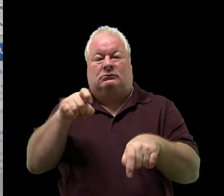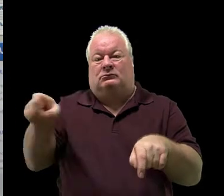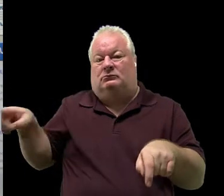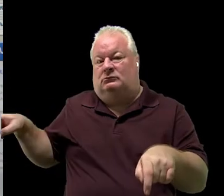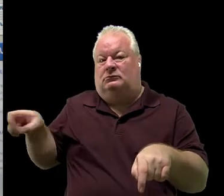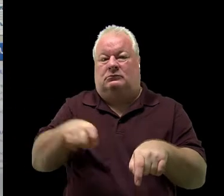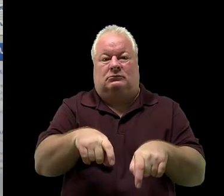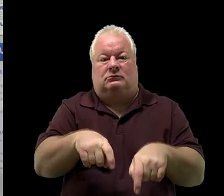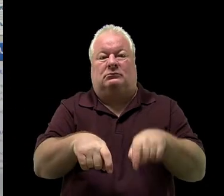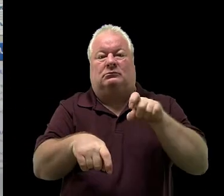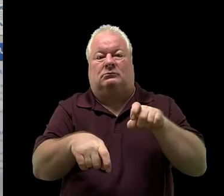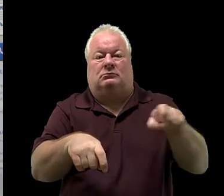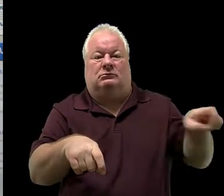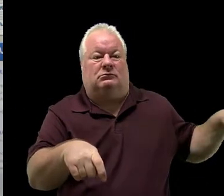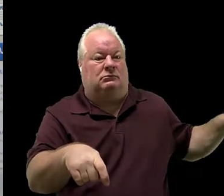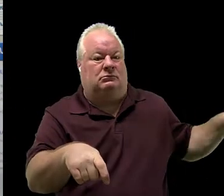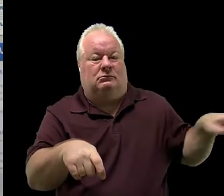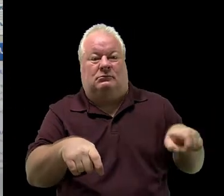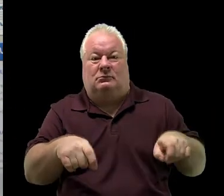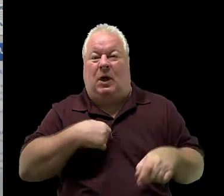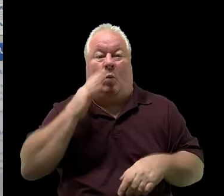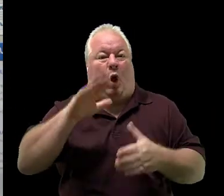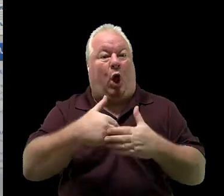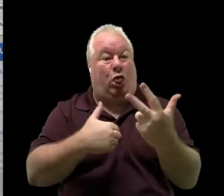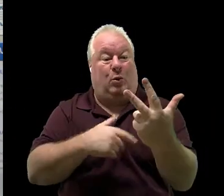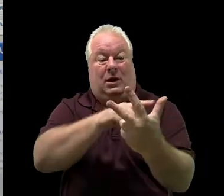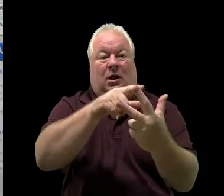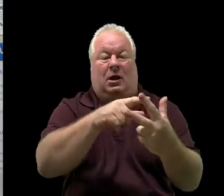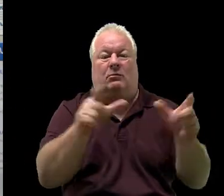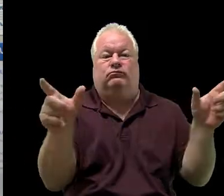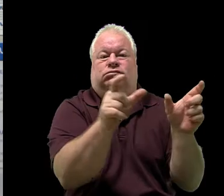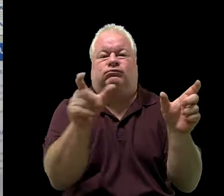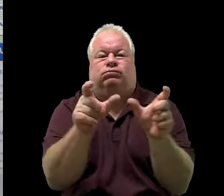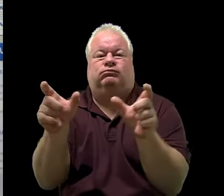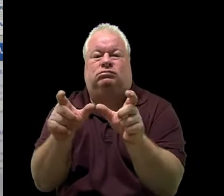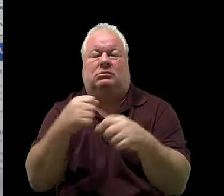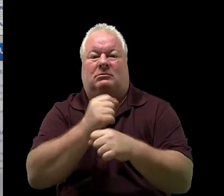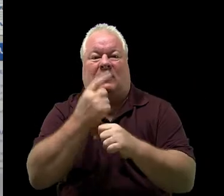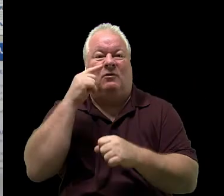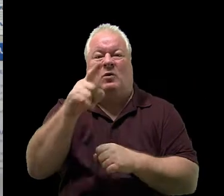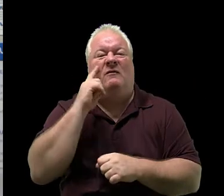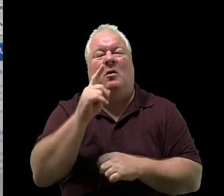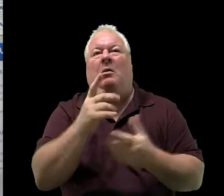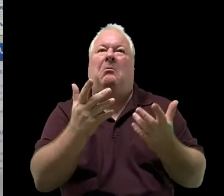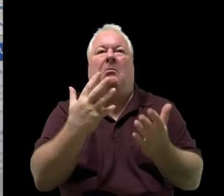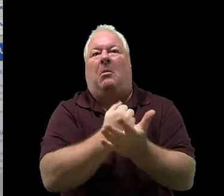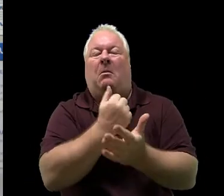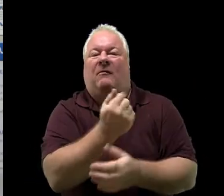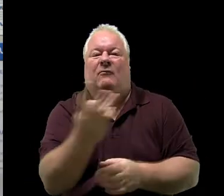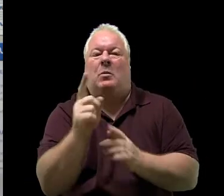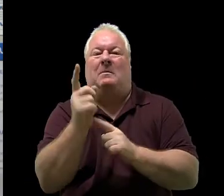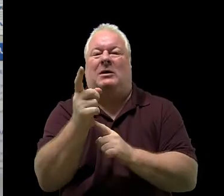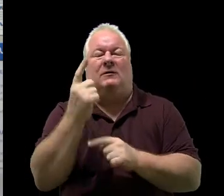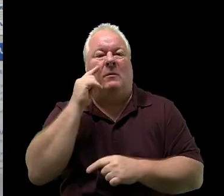I'll know I'll be putting all three of those together. For a couple of minutes of